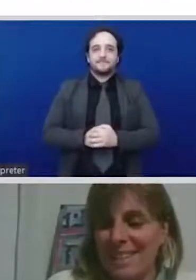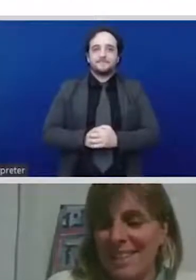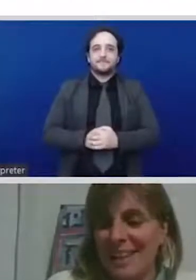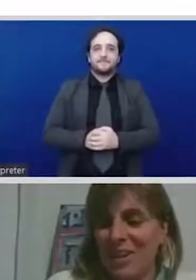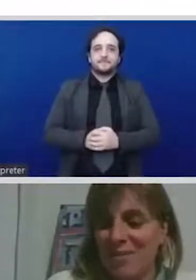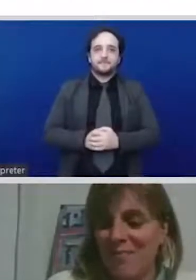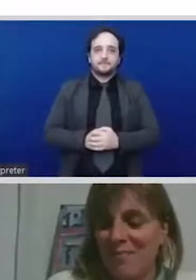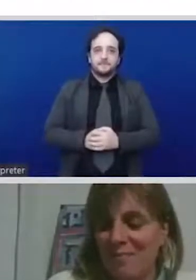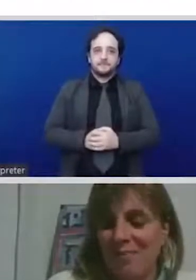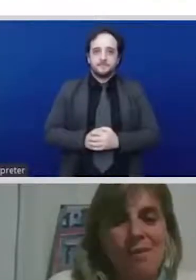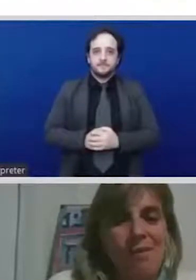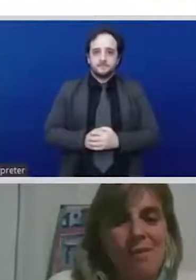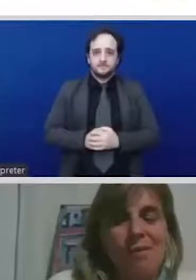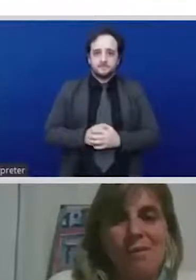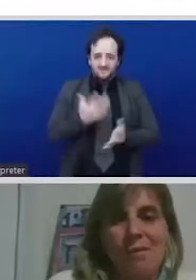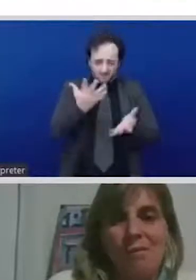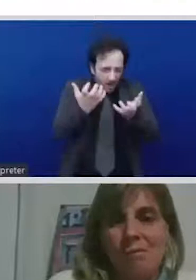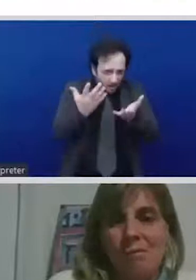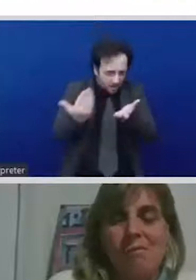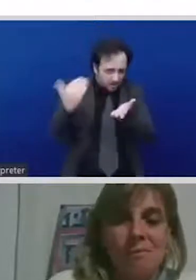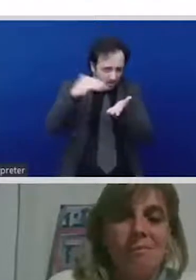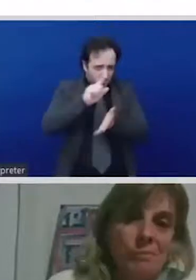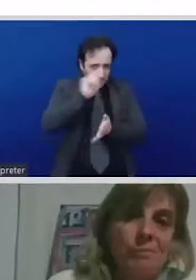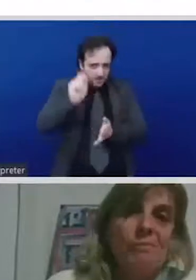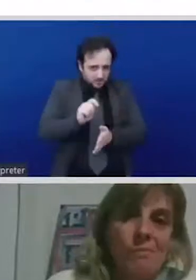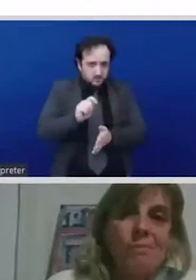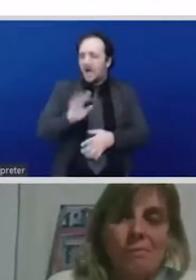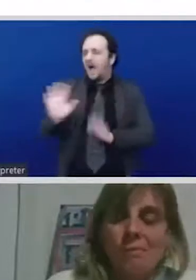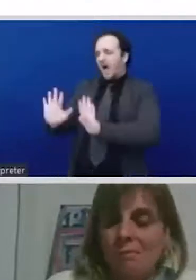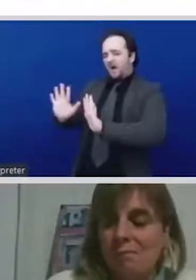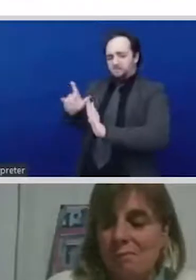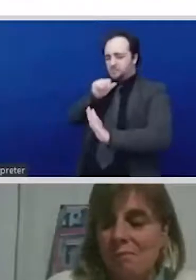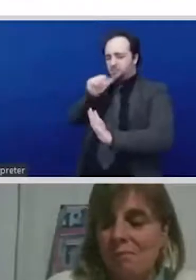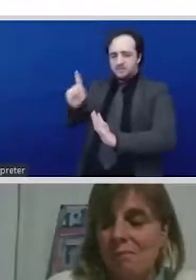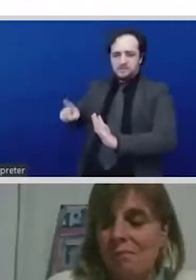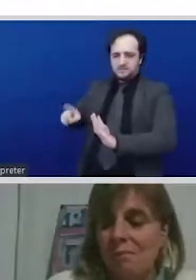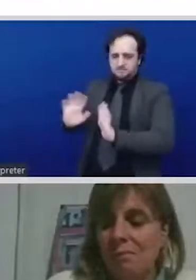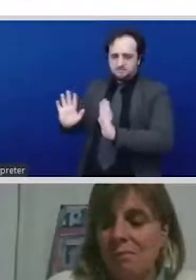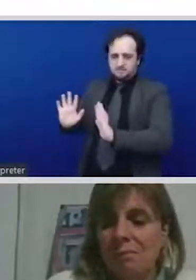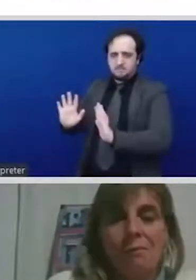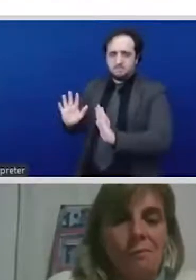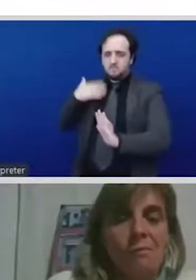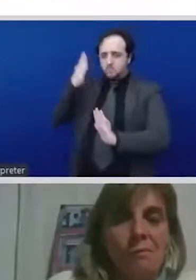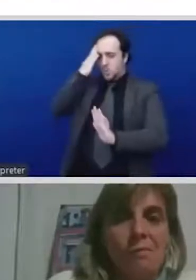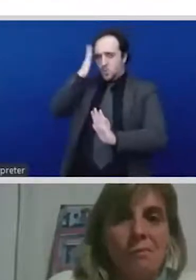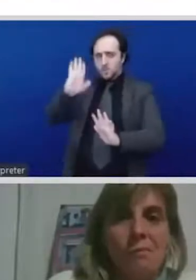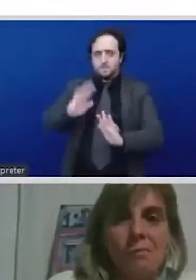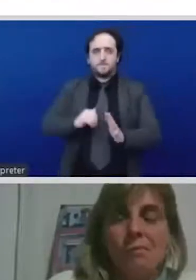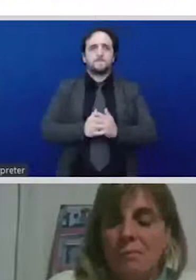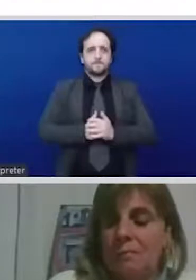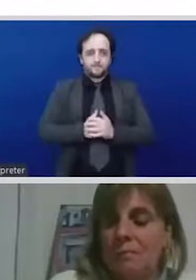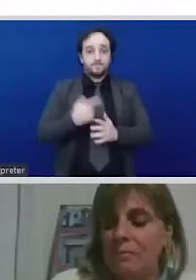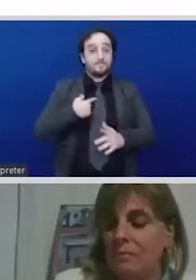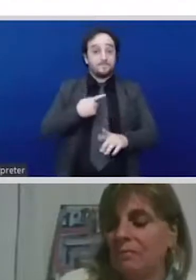because I think the answer is in fact in the care economy the fundamental what is the whole range of